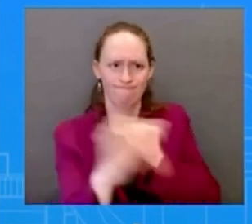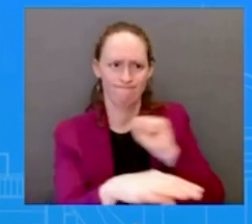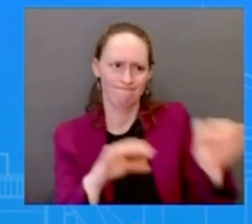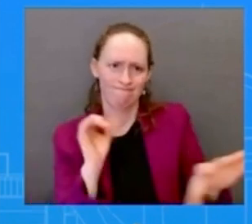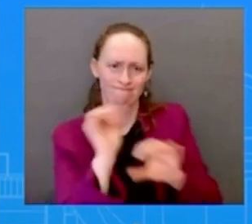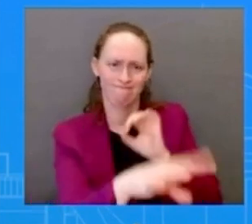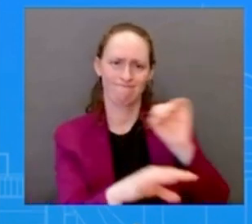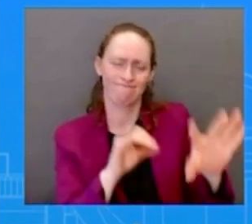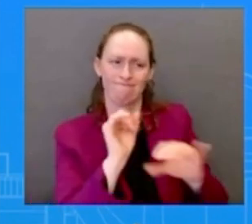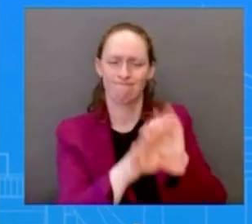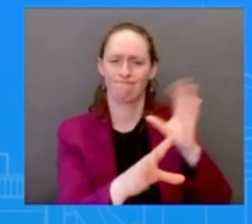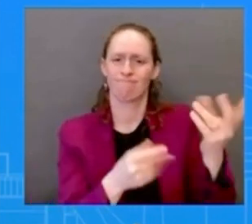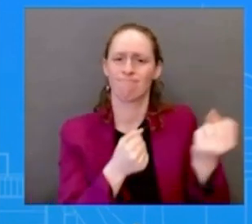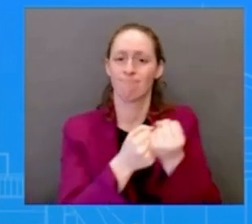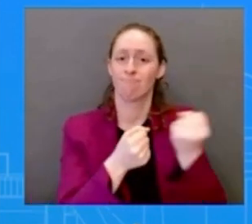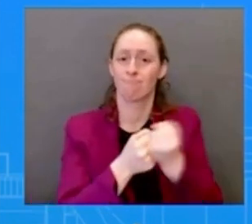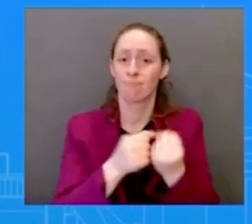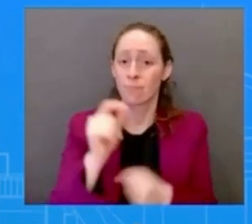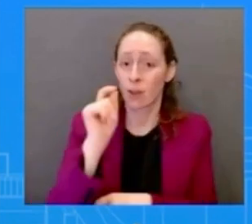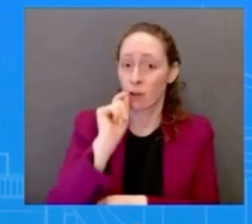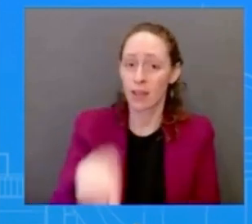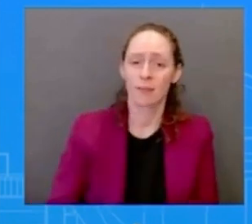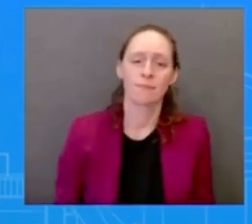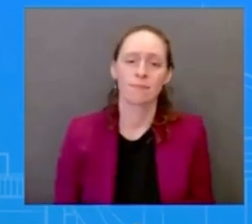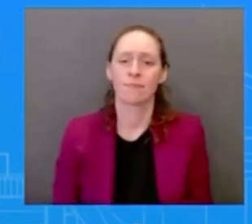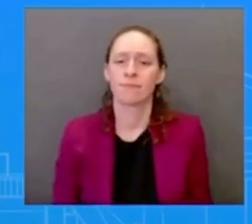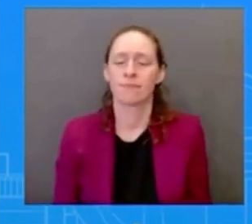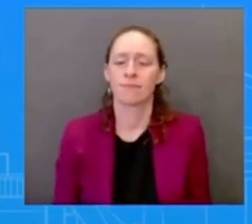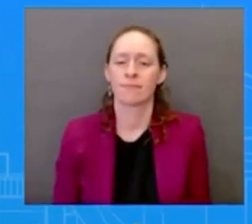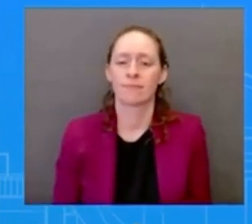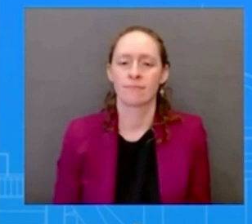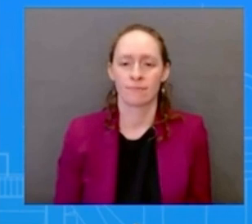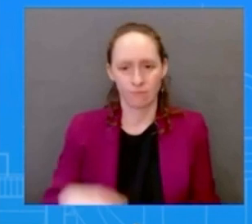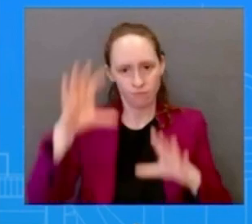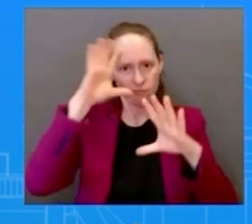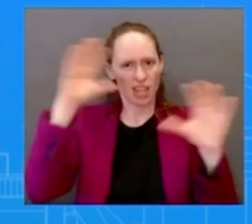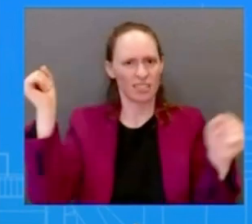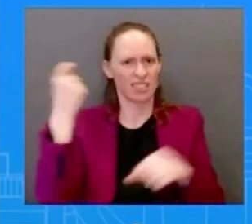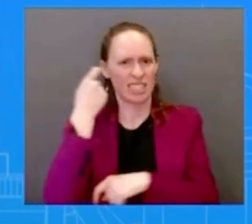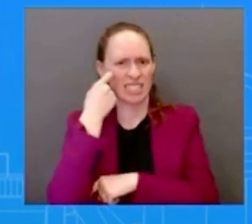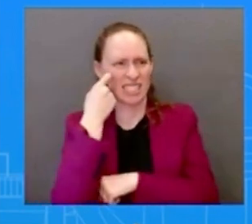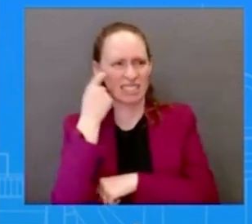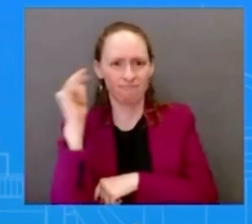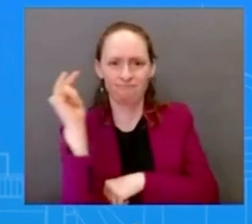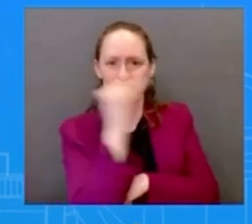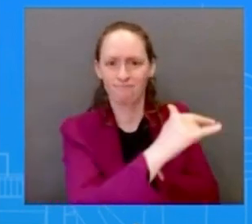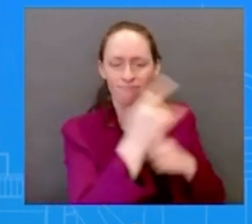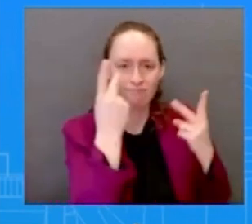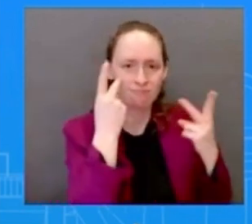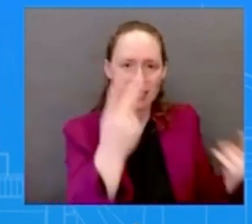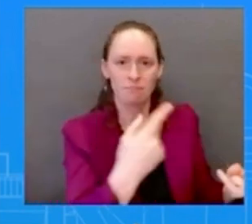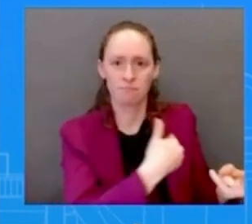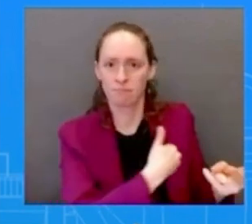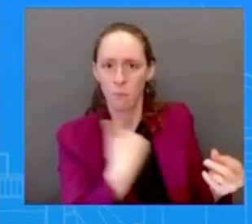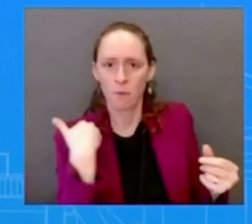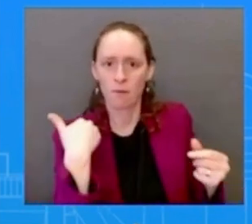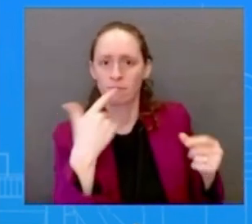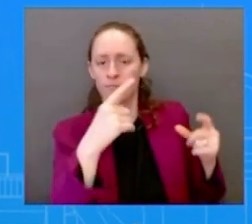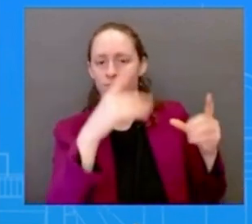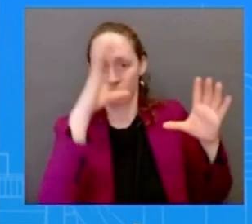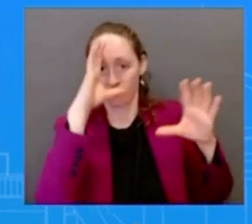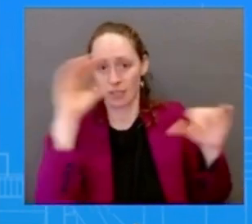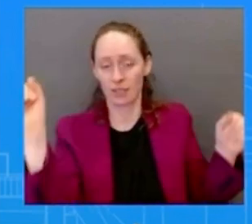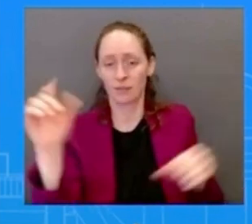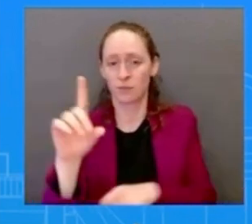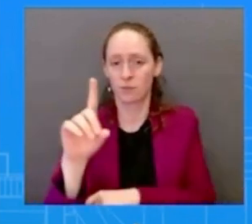recently had a uh a one-on-one uh interact engagement with president duda and you saw their commitment by both leaders